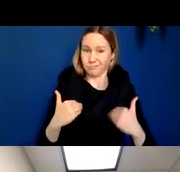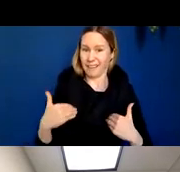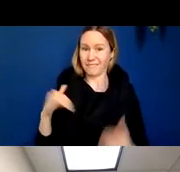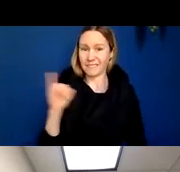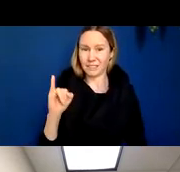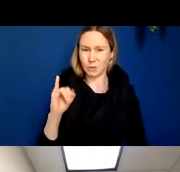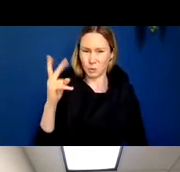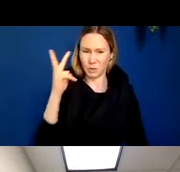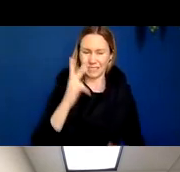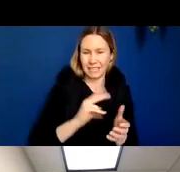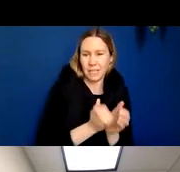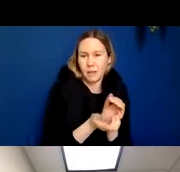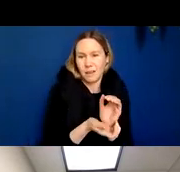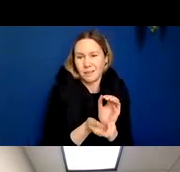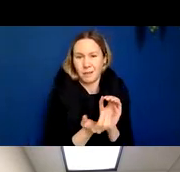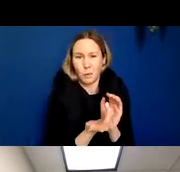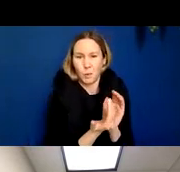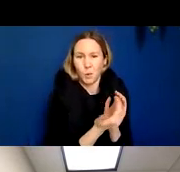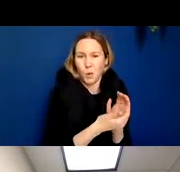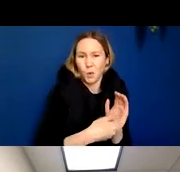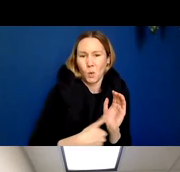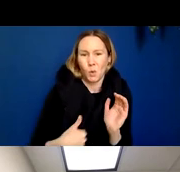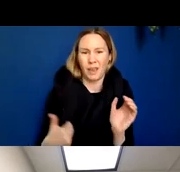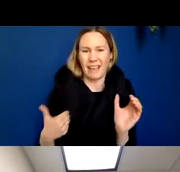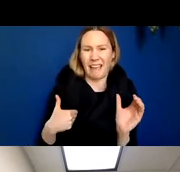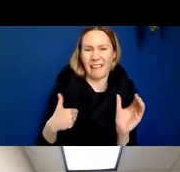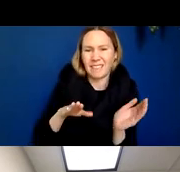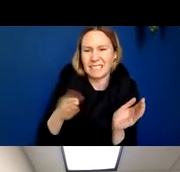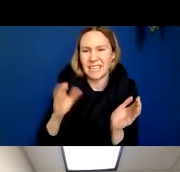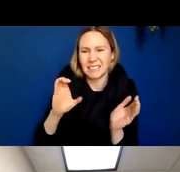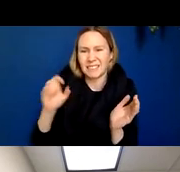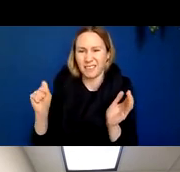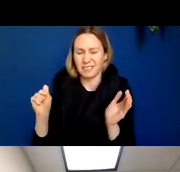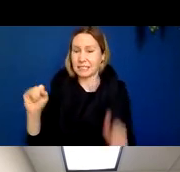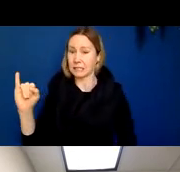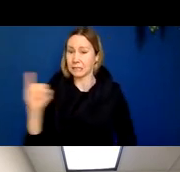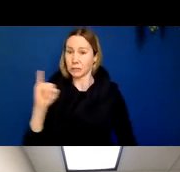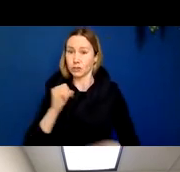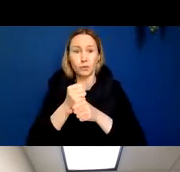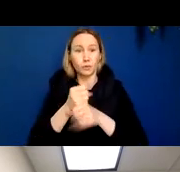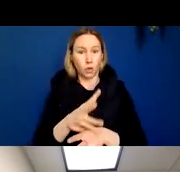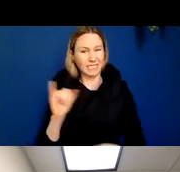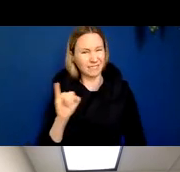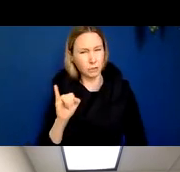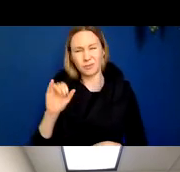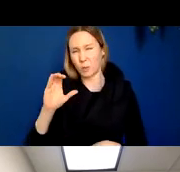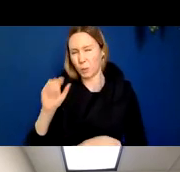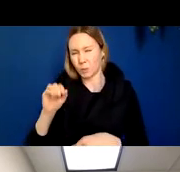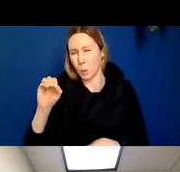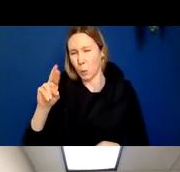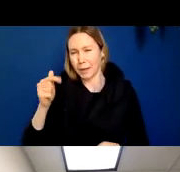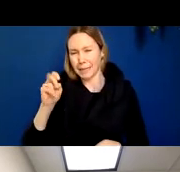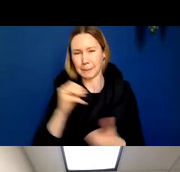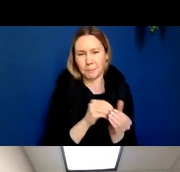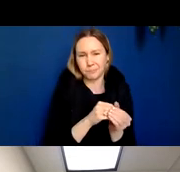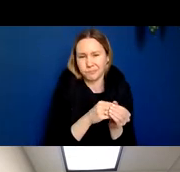space is filled by dead cells, the infectious organism that is causing the infection. So this physiological